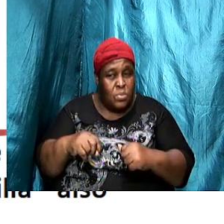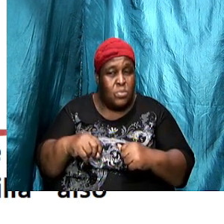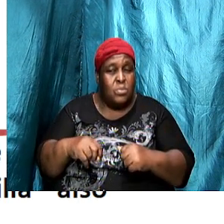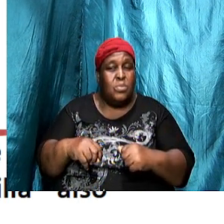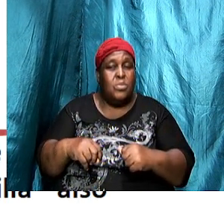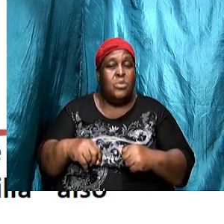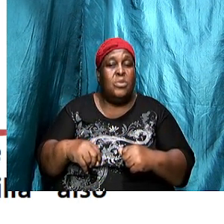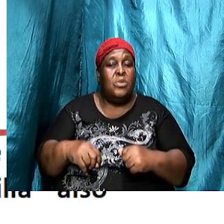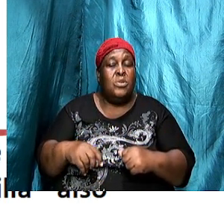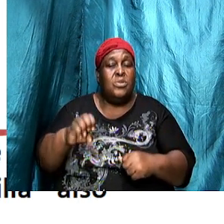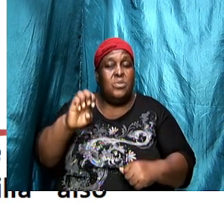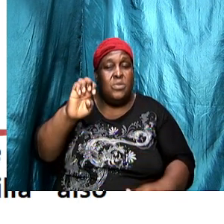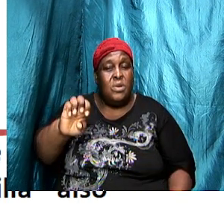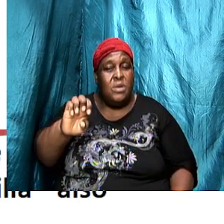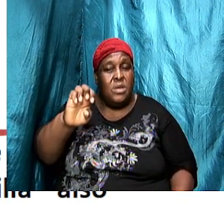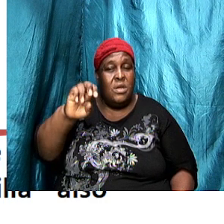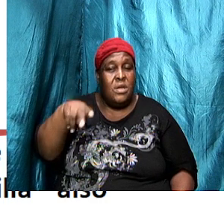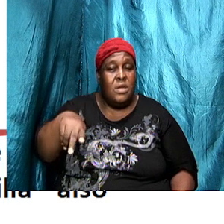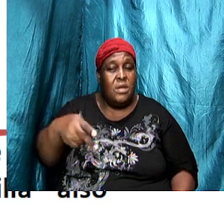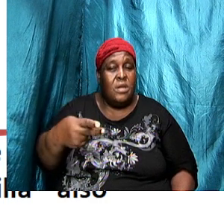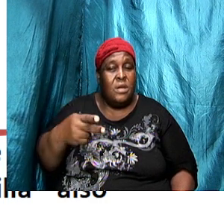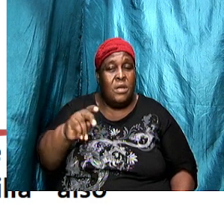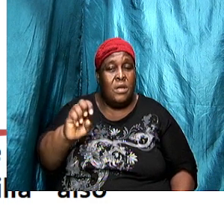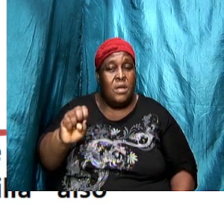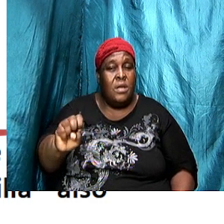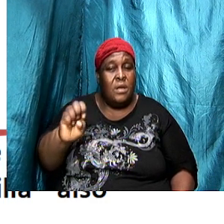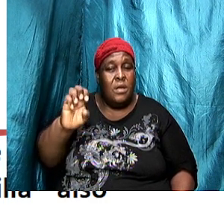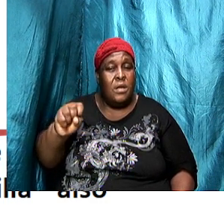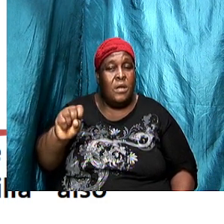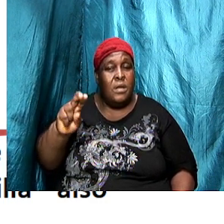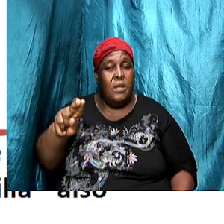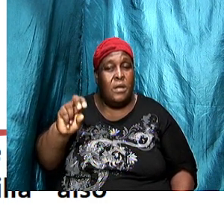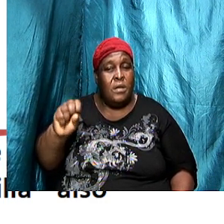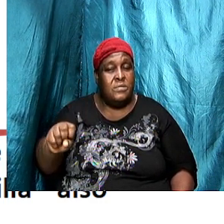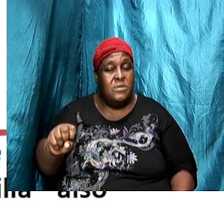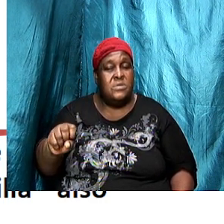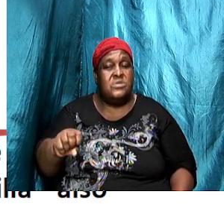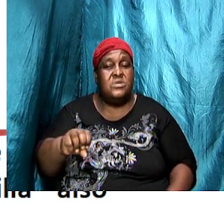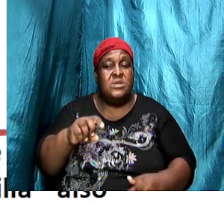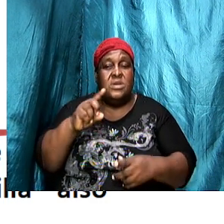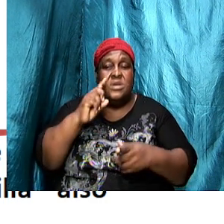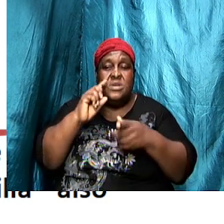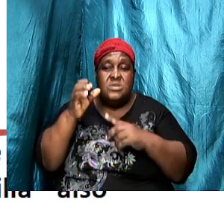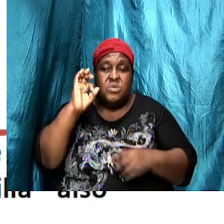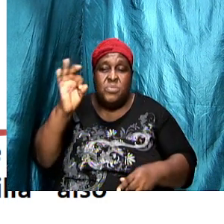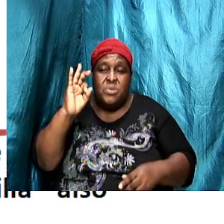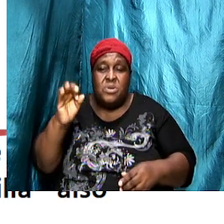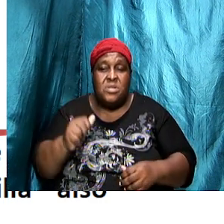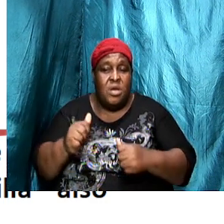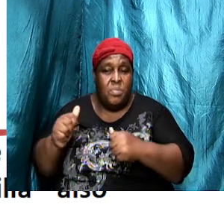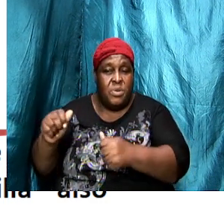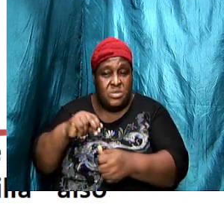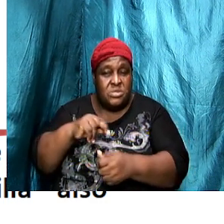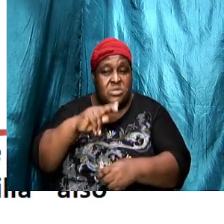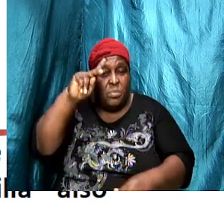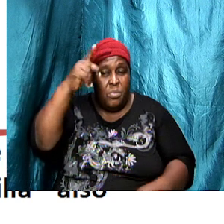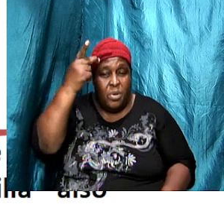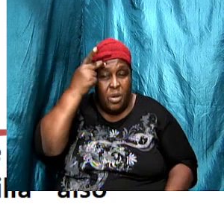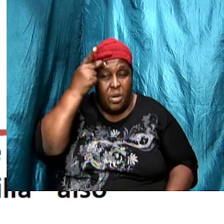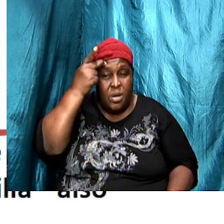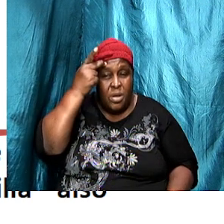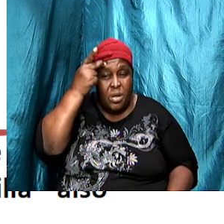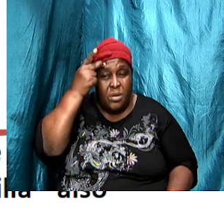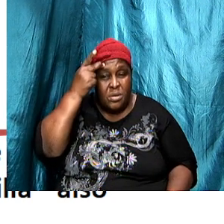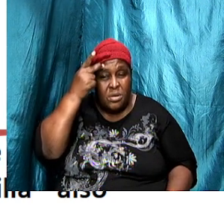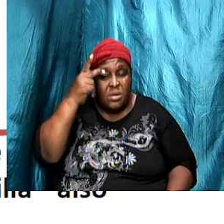right we recognize therefore that the apostle Paul was there we recognize therefore